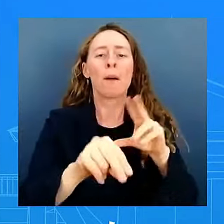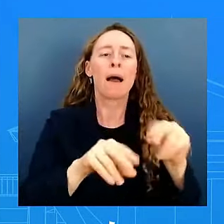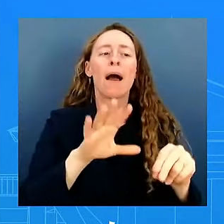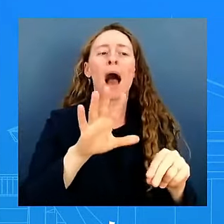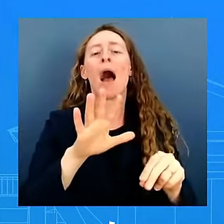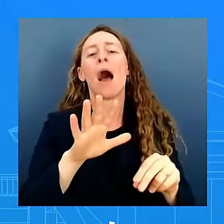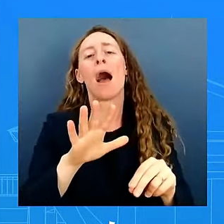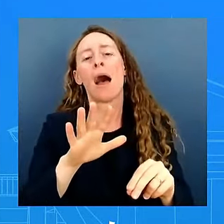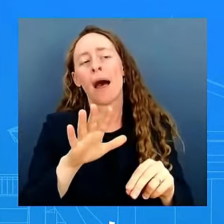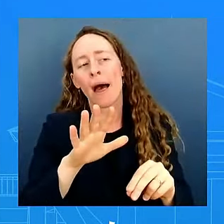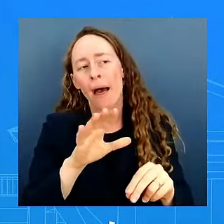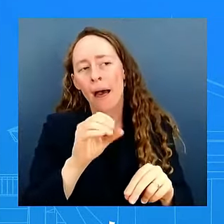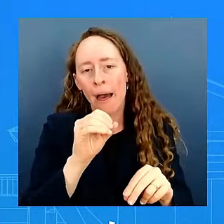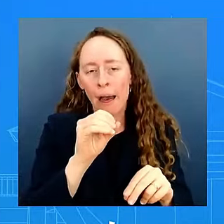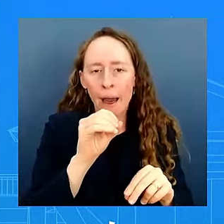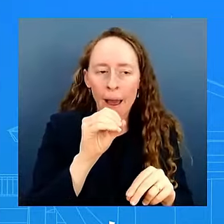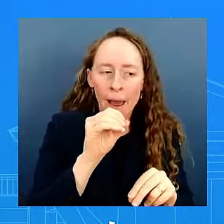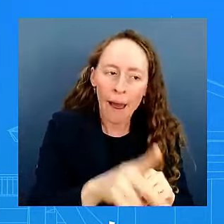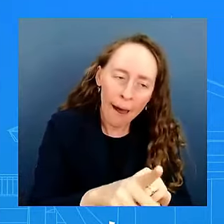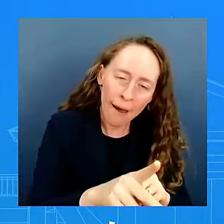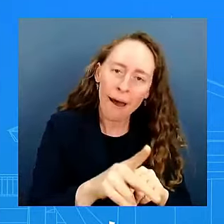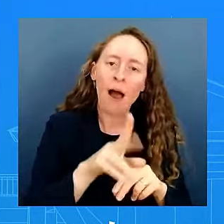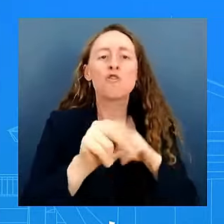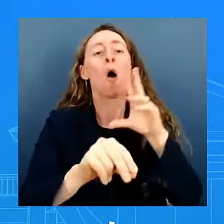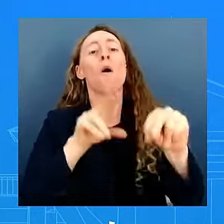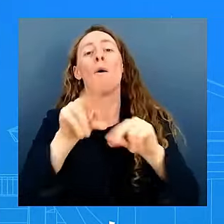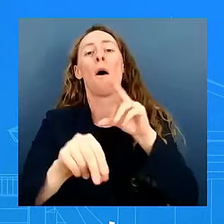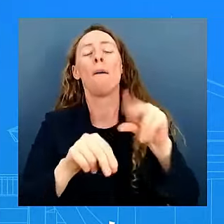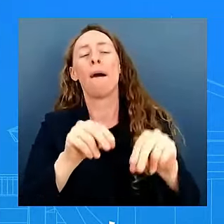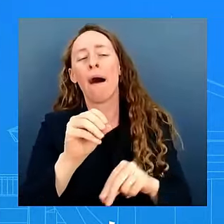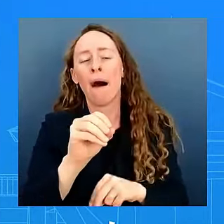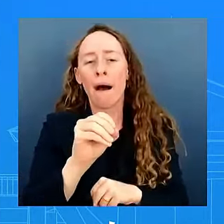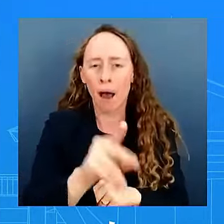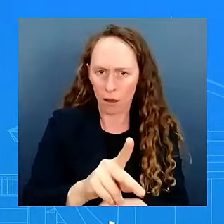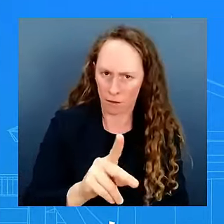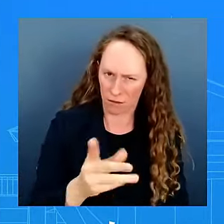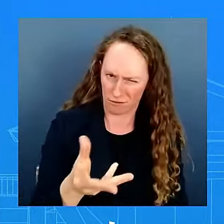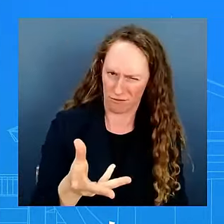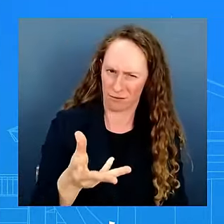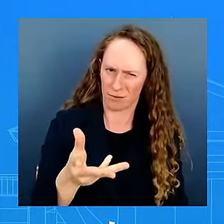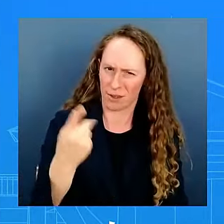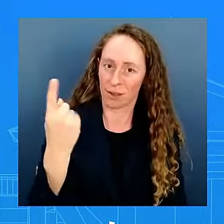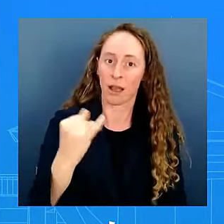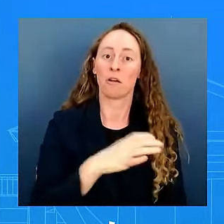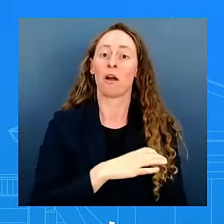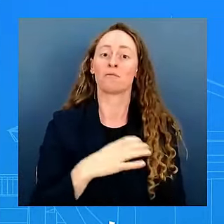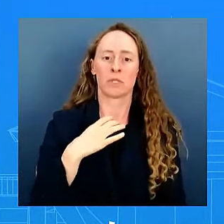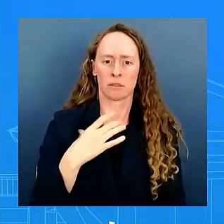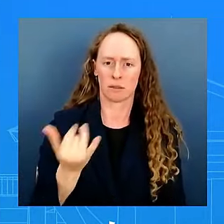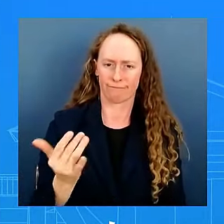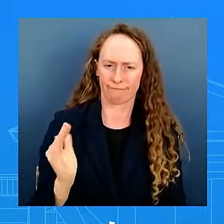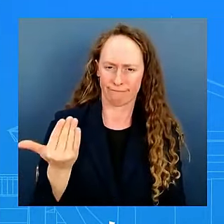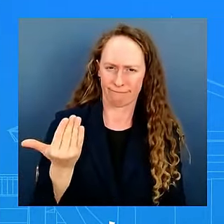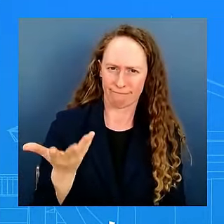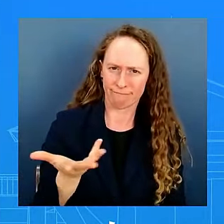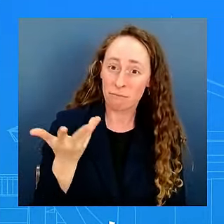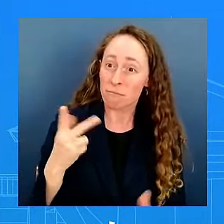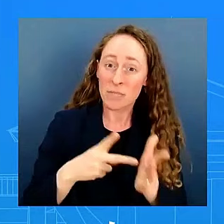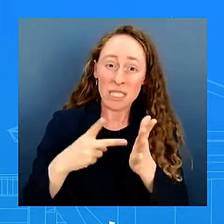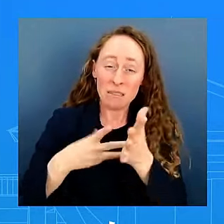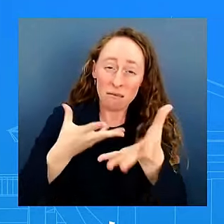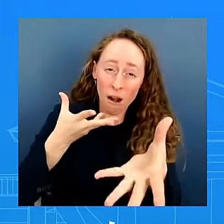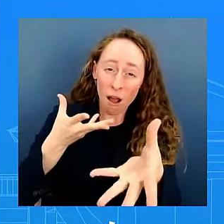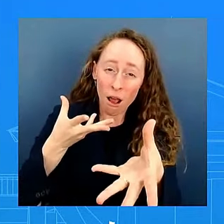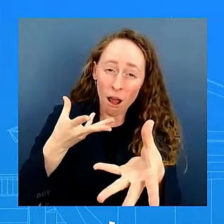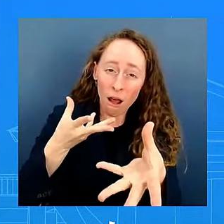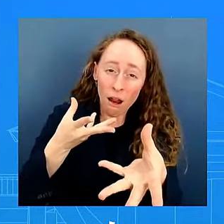be the funding fatigue that congress now has to grapple with the next time they need help um and that the